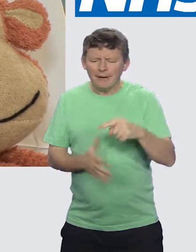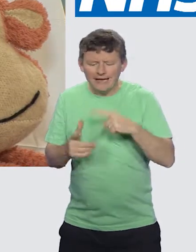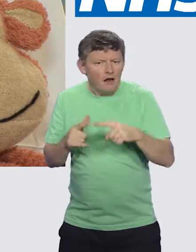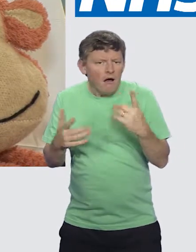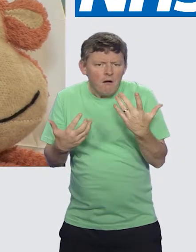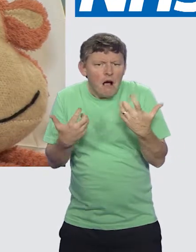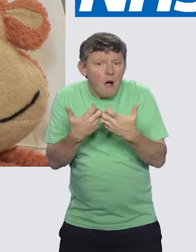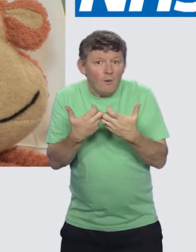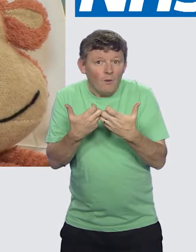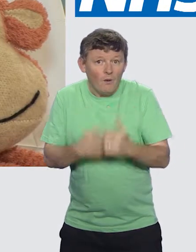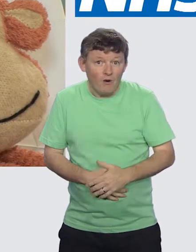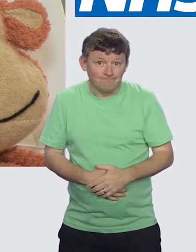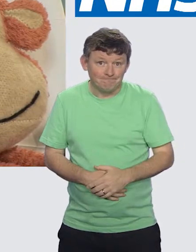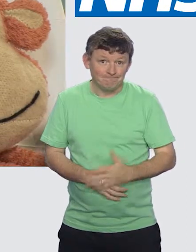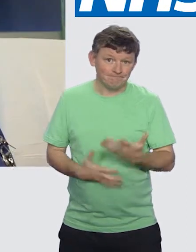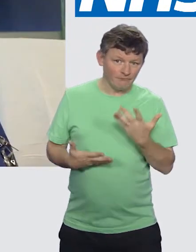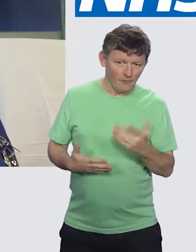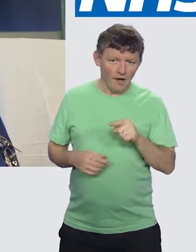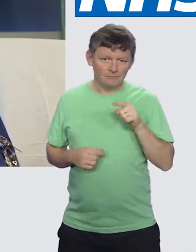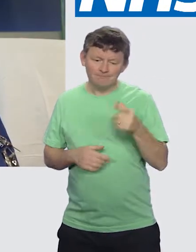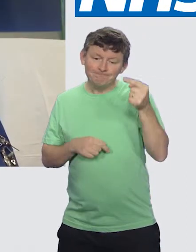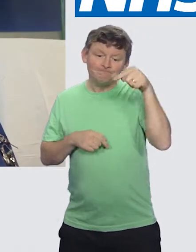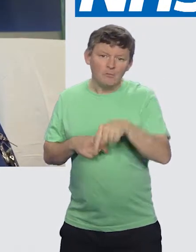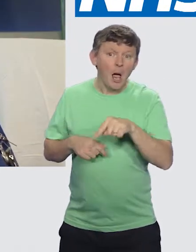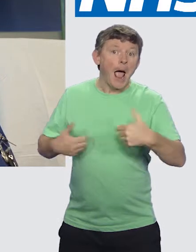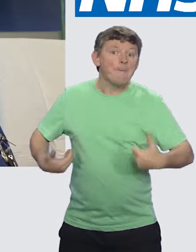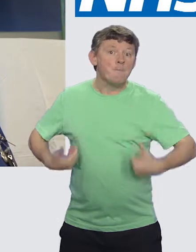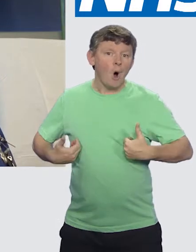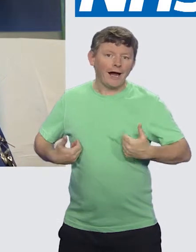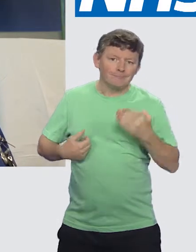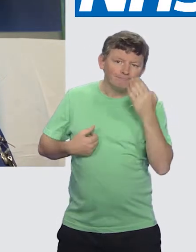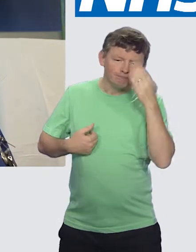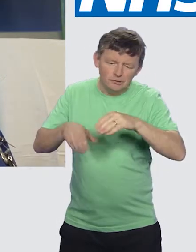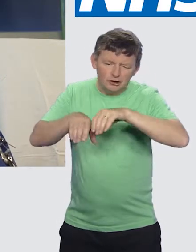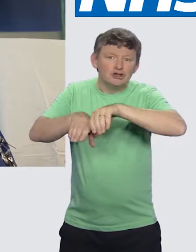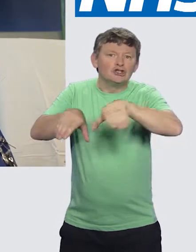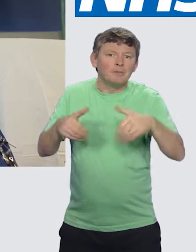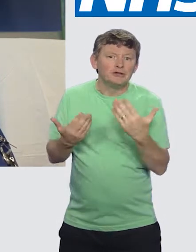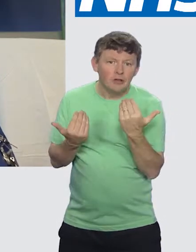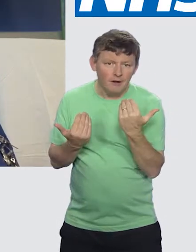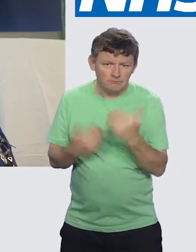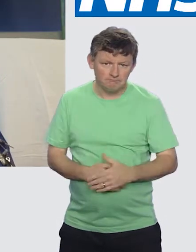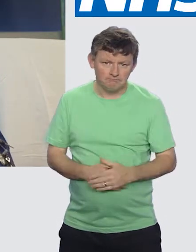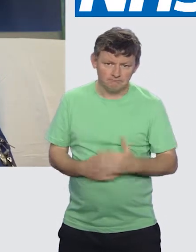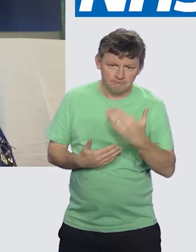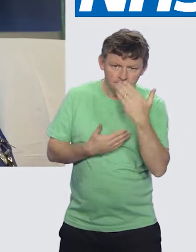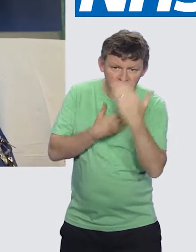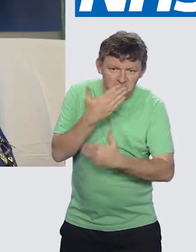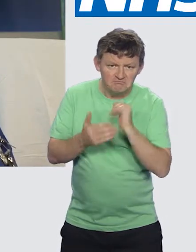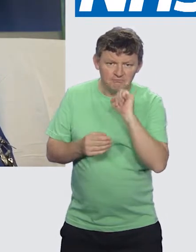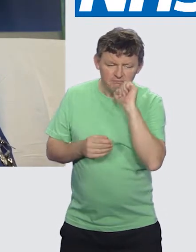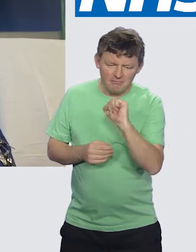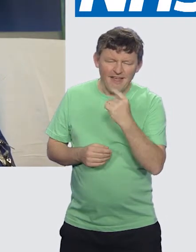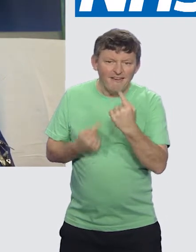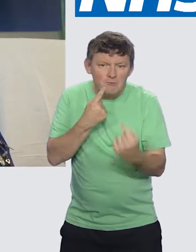&E? Well first of all you have to book in like Monkey's done. You book into the reception desk and give the ladies some